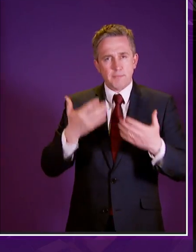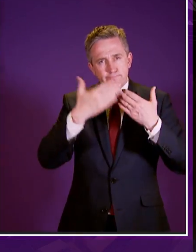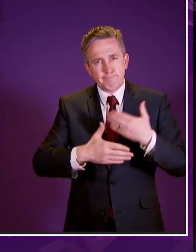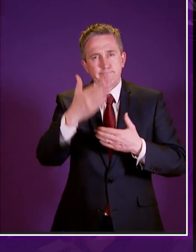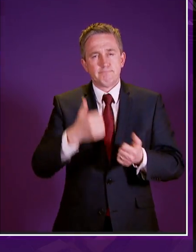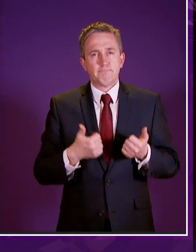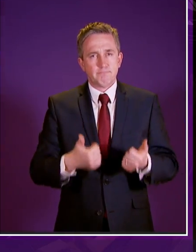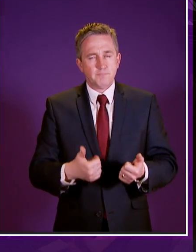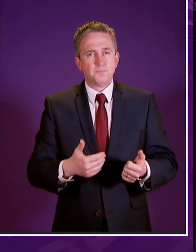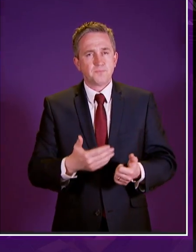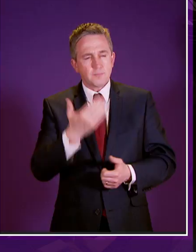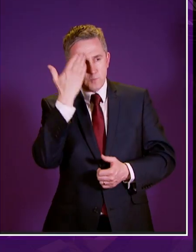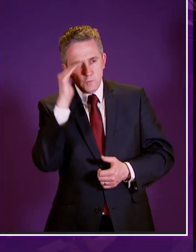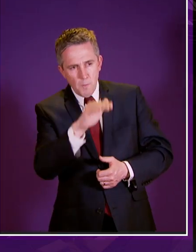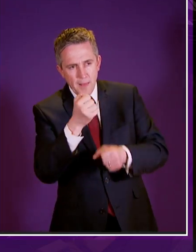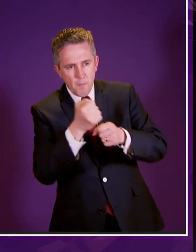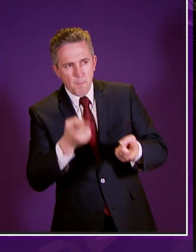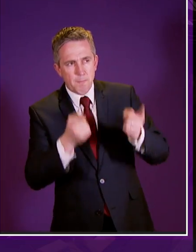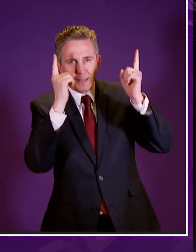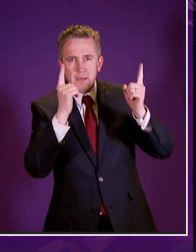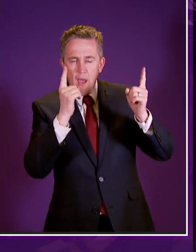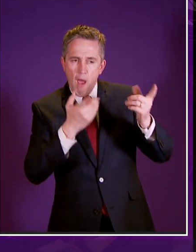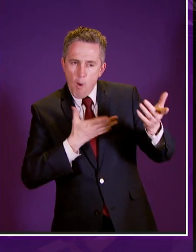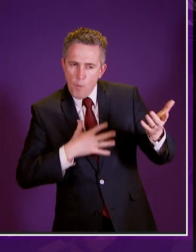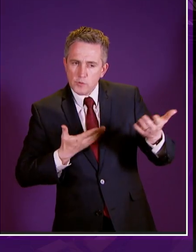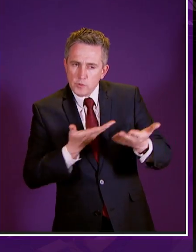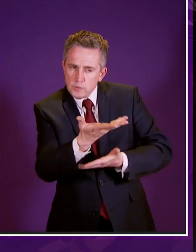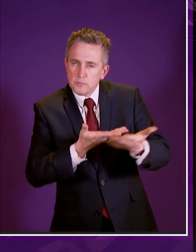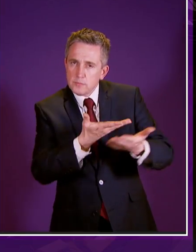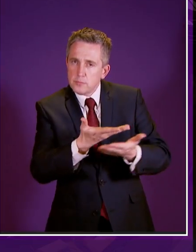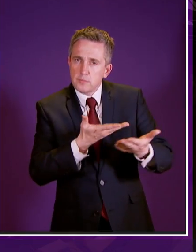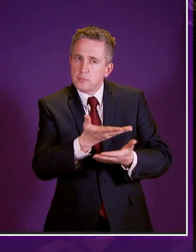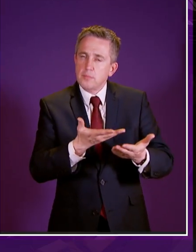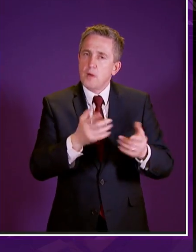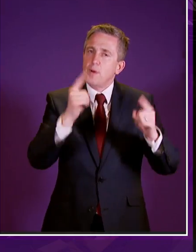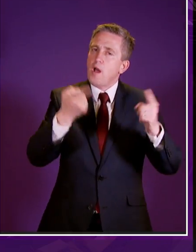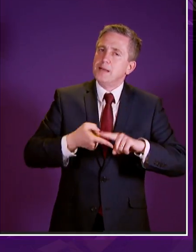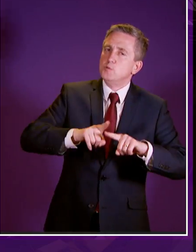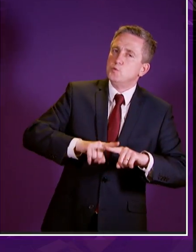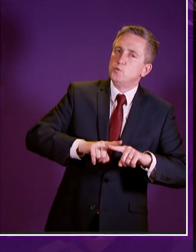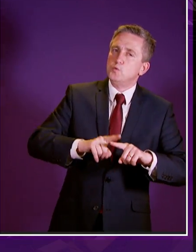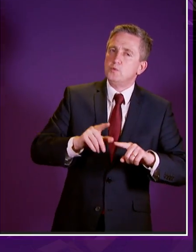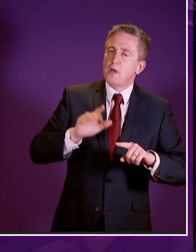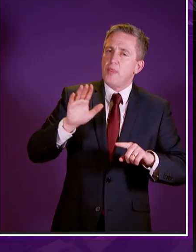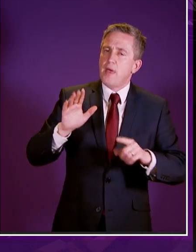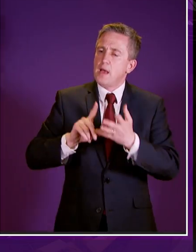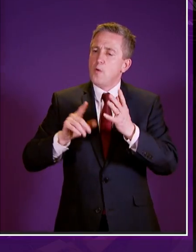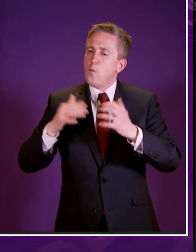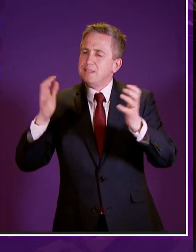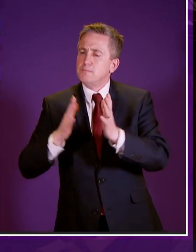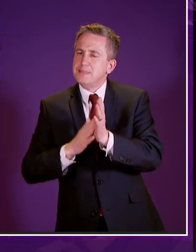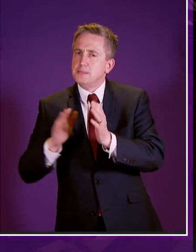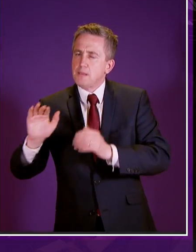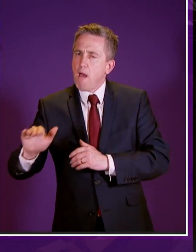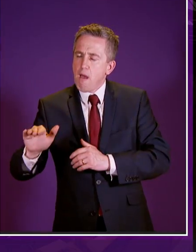um remind the minister that we'll working closely with this so that and i won't accept the excuse that we shouldn't just clean up westminster's messes that there